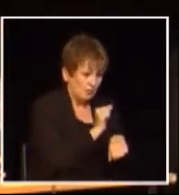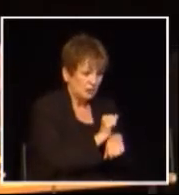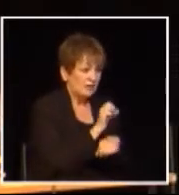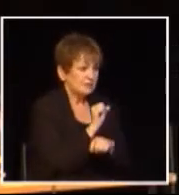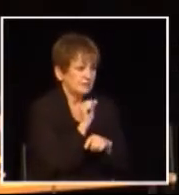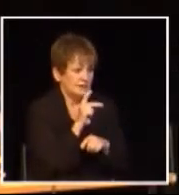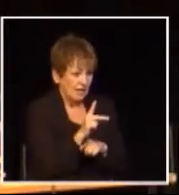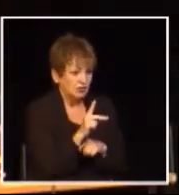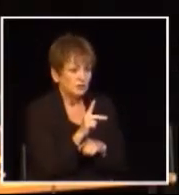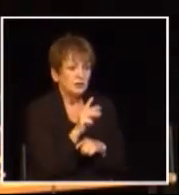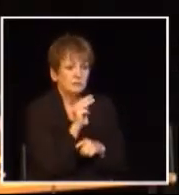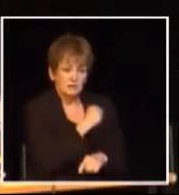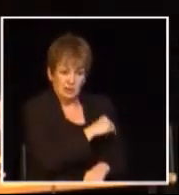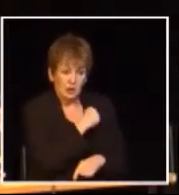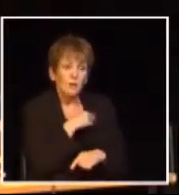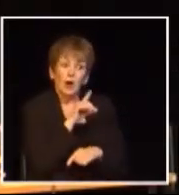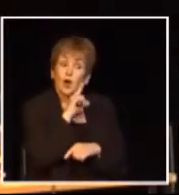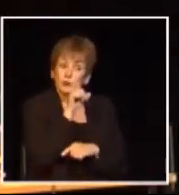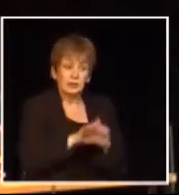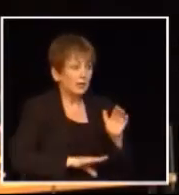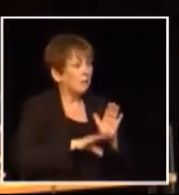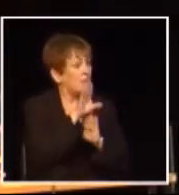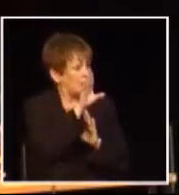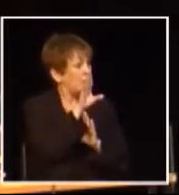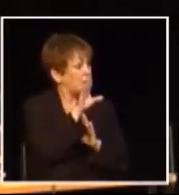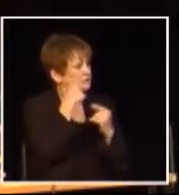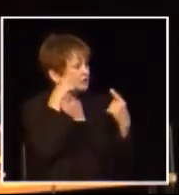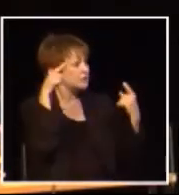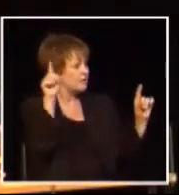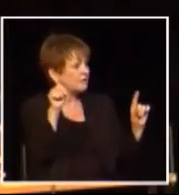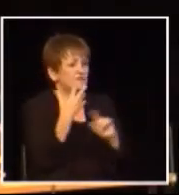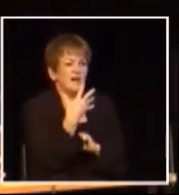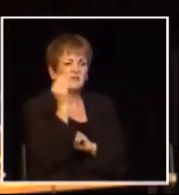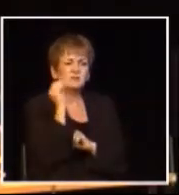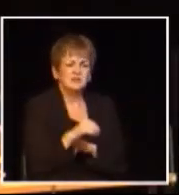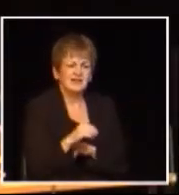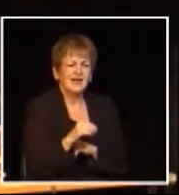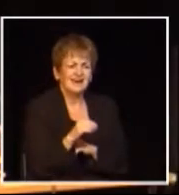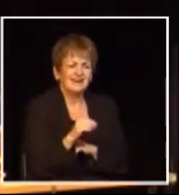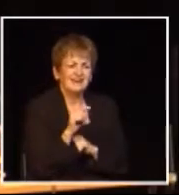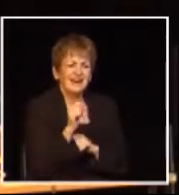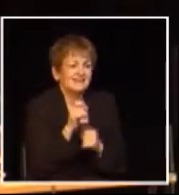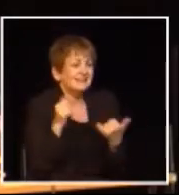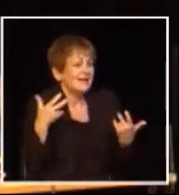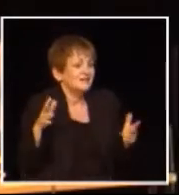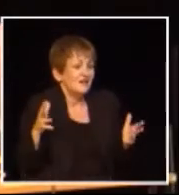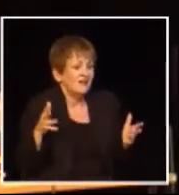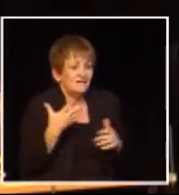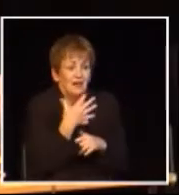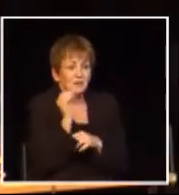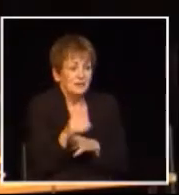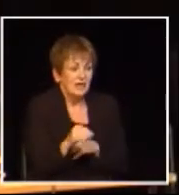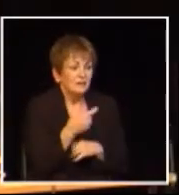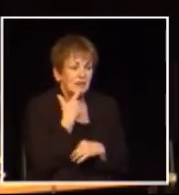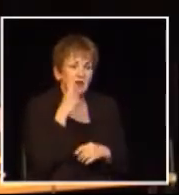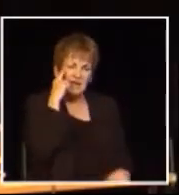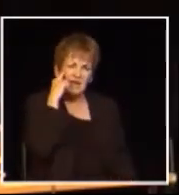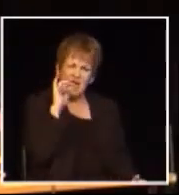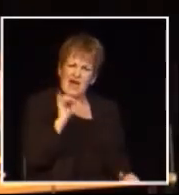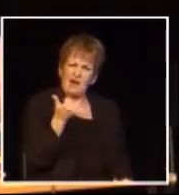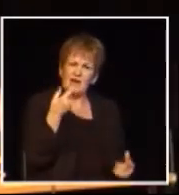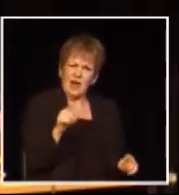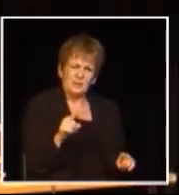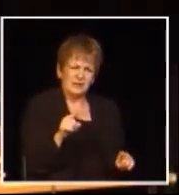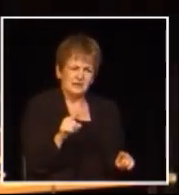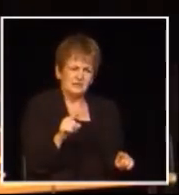Alberta Saskatchewan and Manitoba are booming they have unemployment rates in the 5% range and you've got to wonder if you listen to Smart